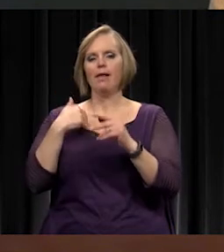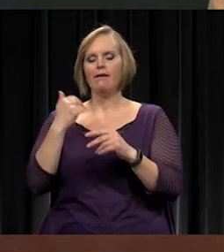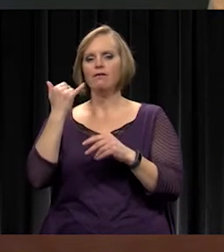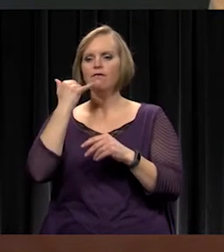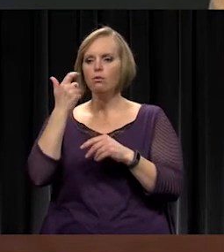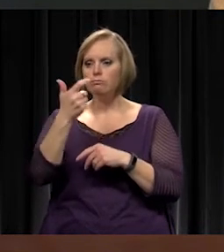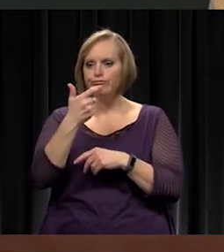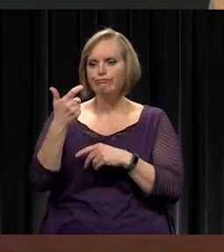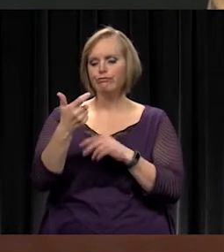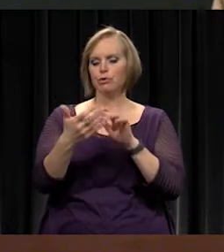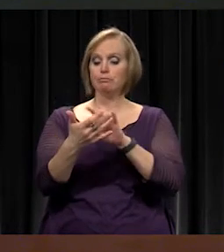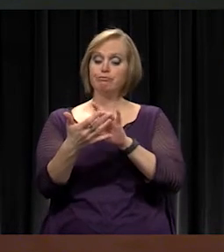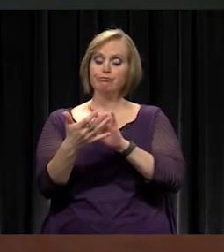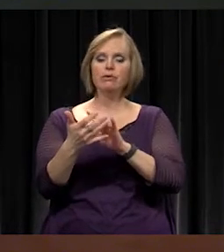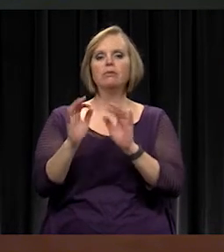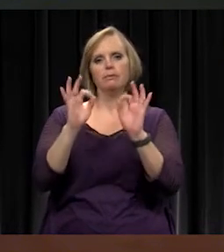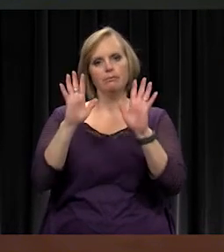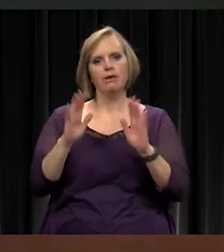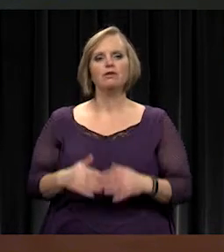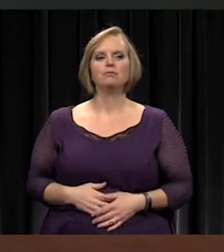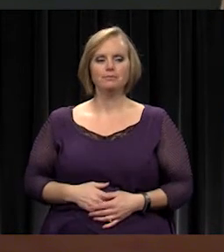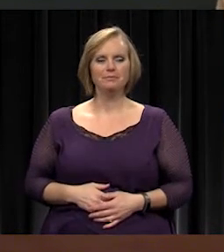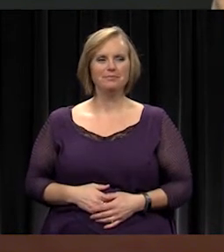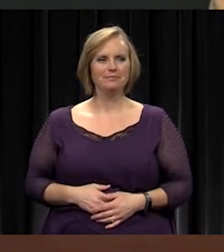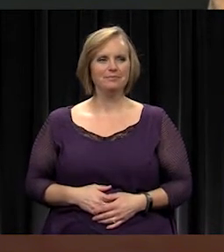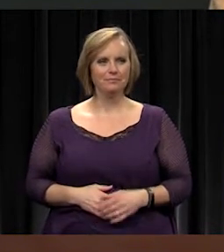going to be very beneficial. Thank you. Thanks very much.